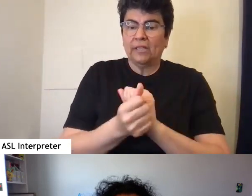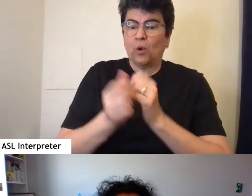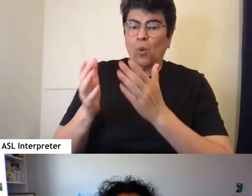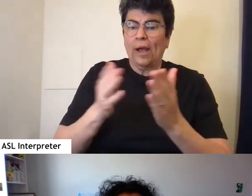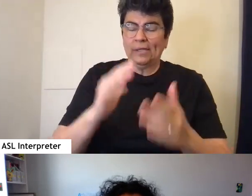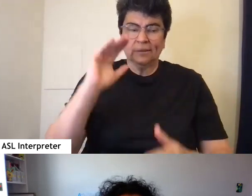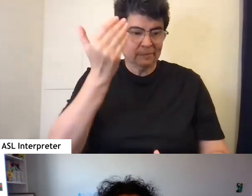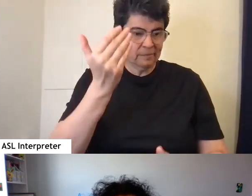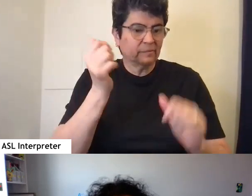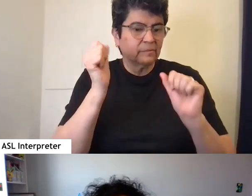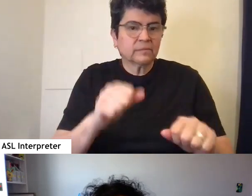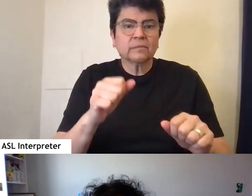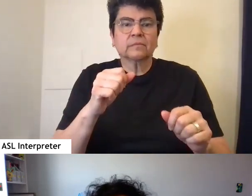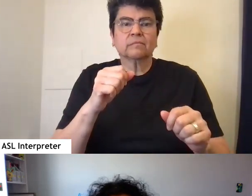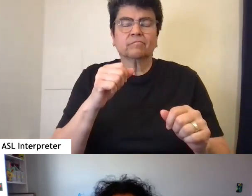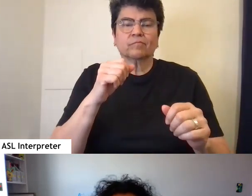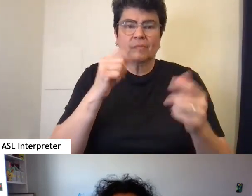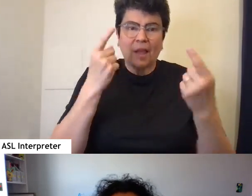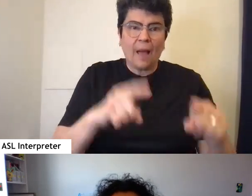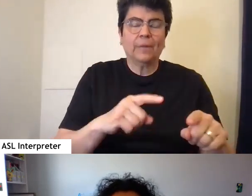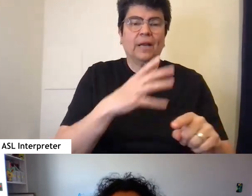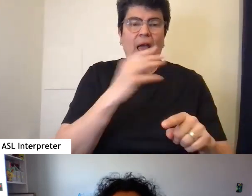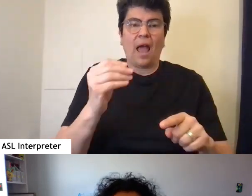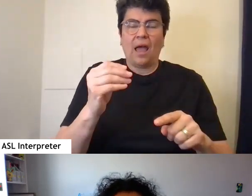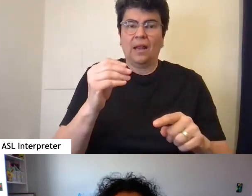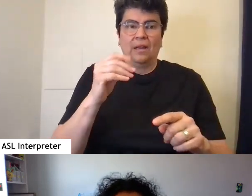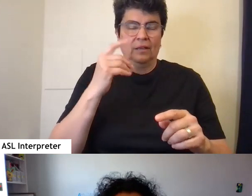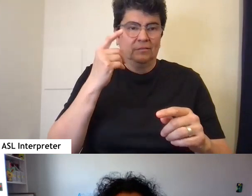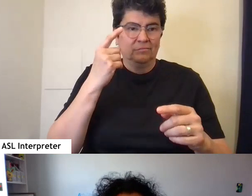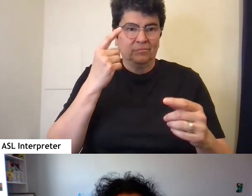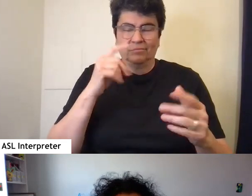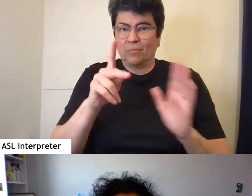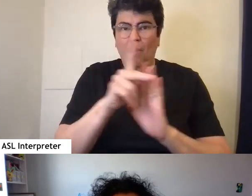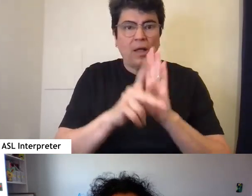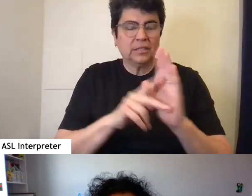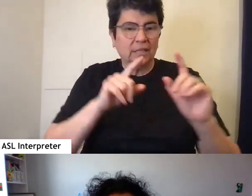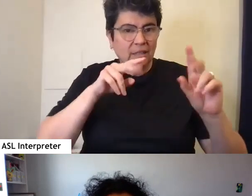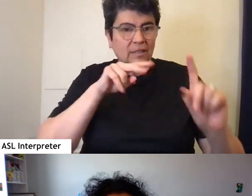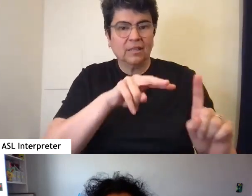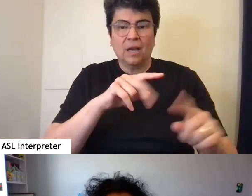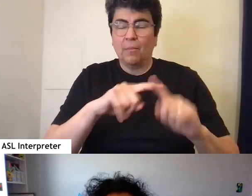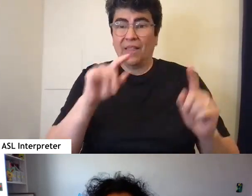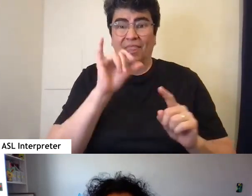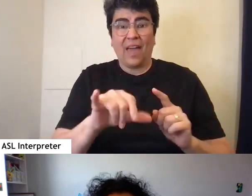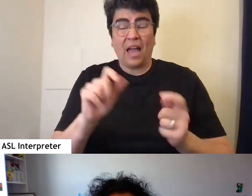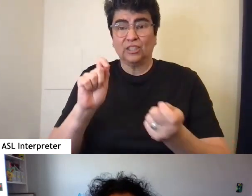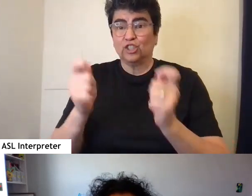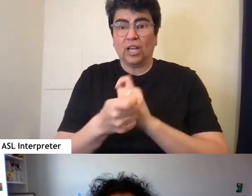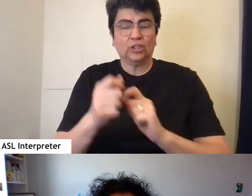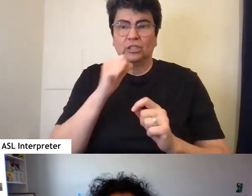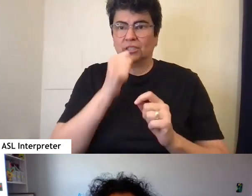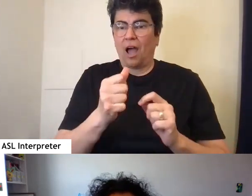tangible and recognizable in the legal or policy landscape, but those changes probably aren't bringing us toward liberation.